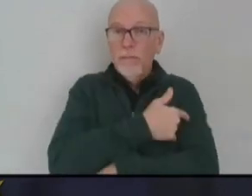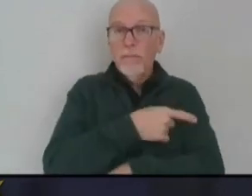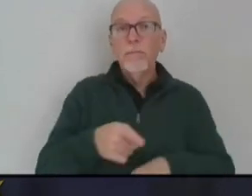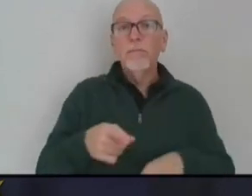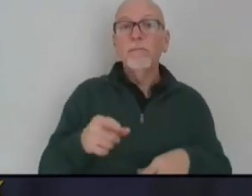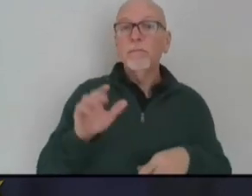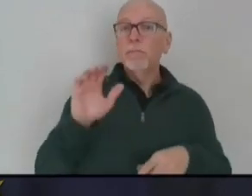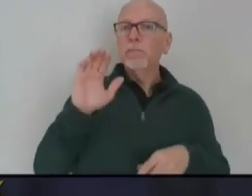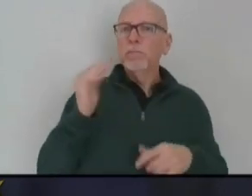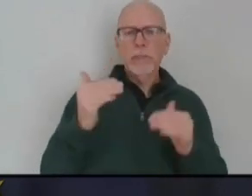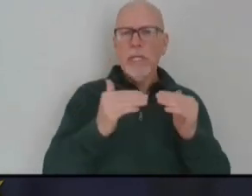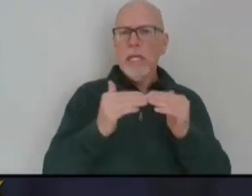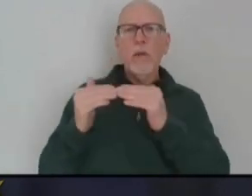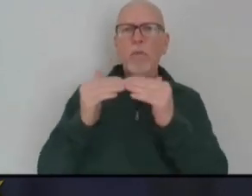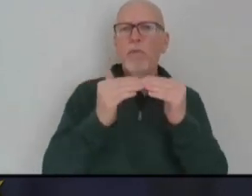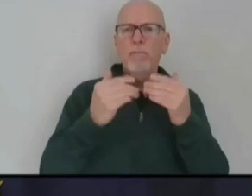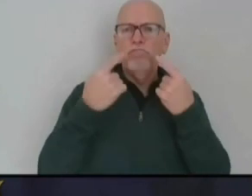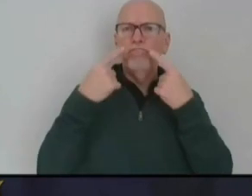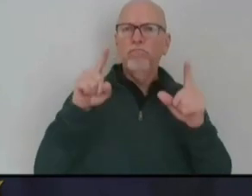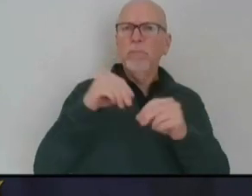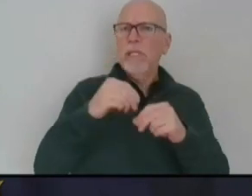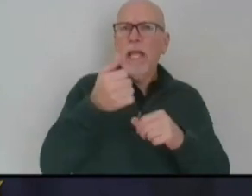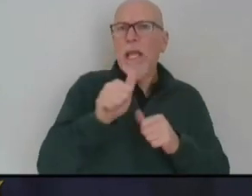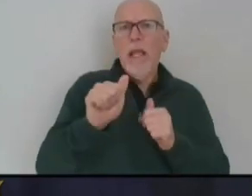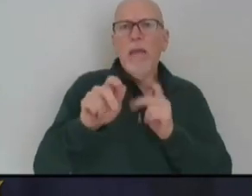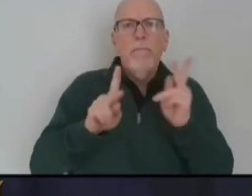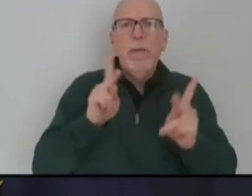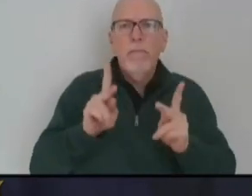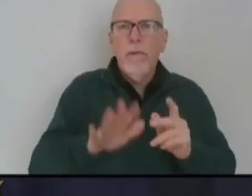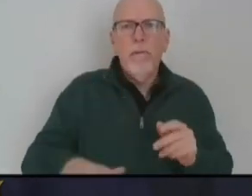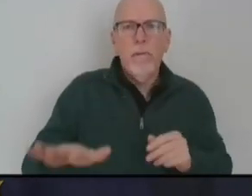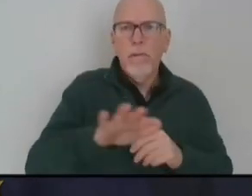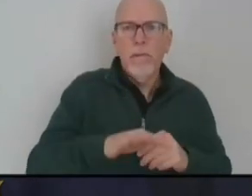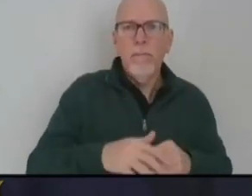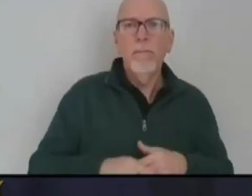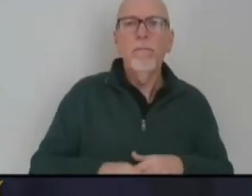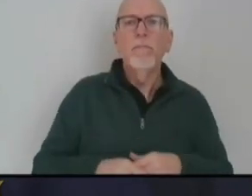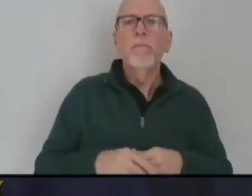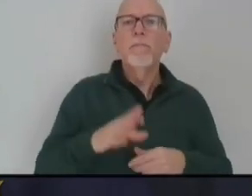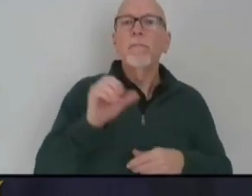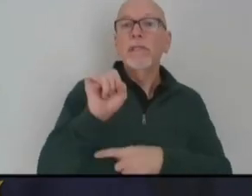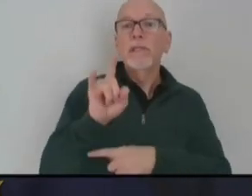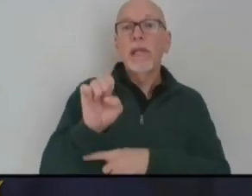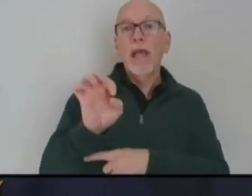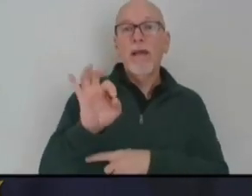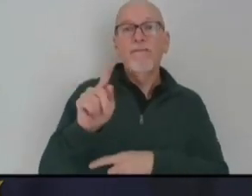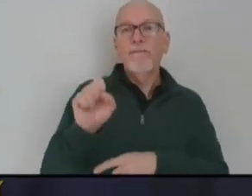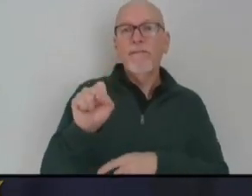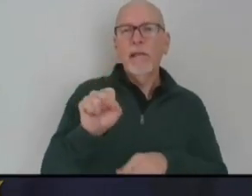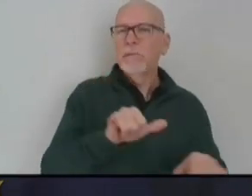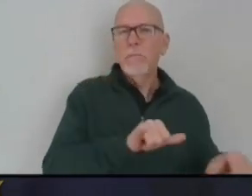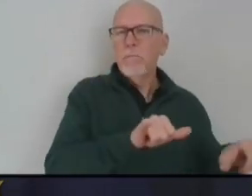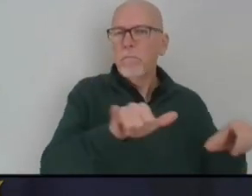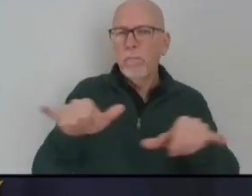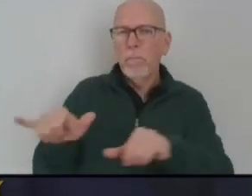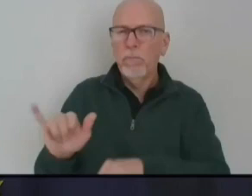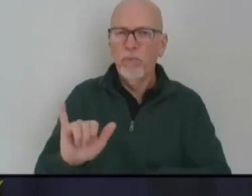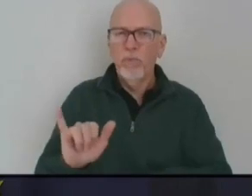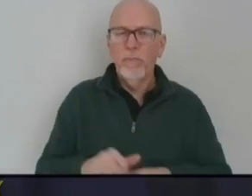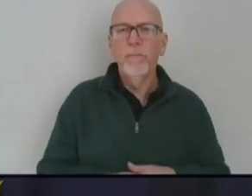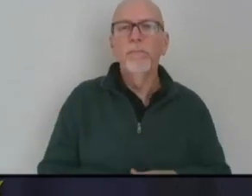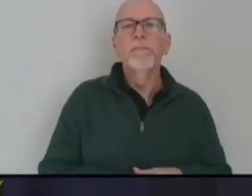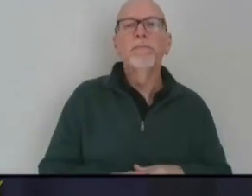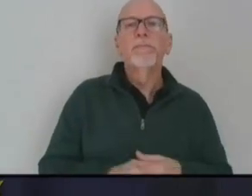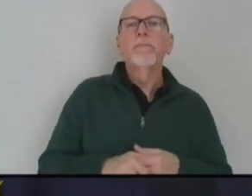effective in all of these populations, and the side effects were similar among all groups. I encourage any Hoosier who isn't sure